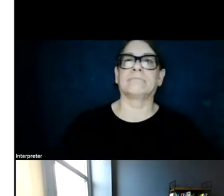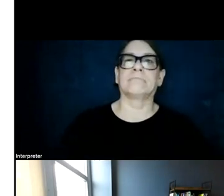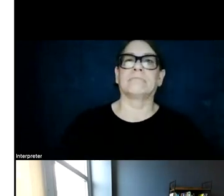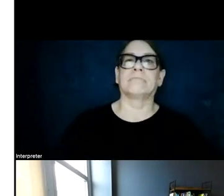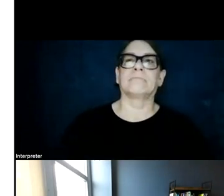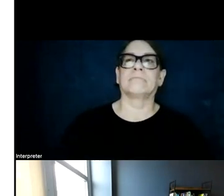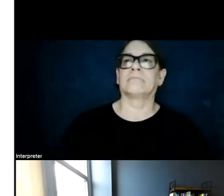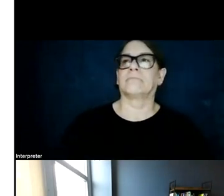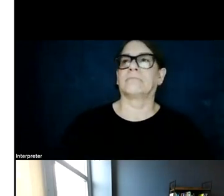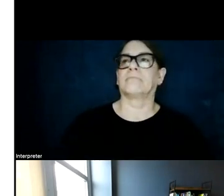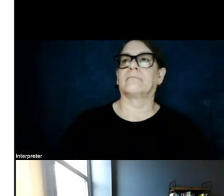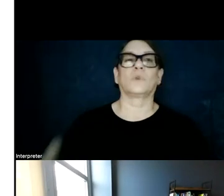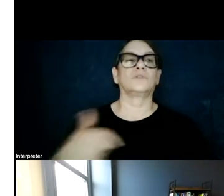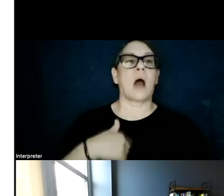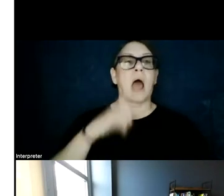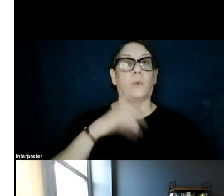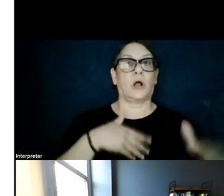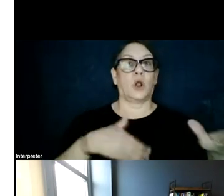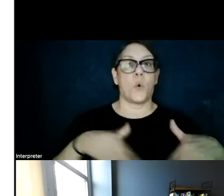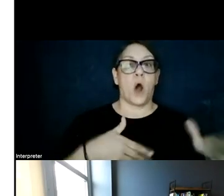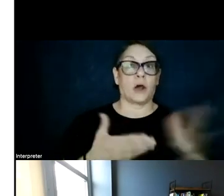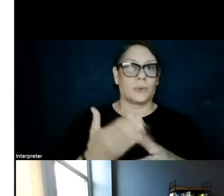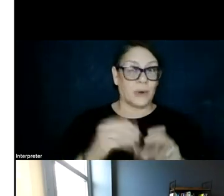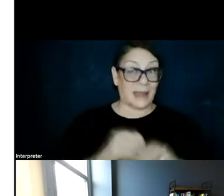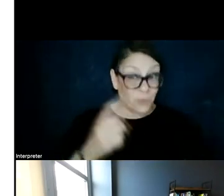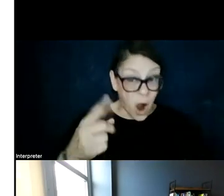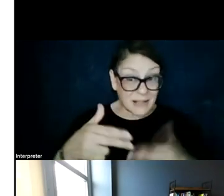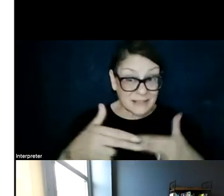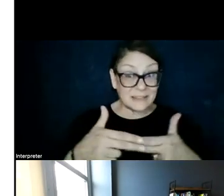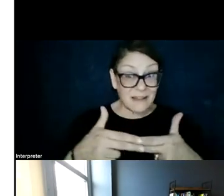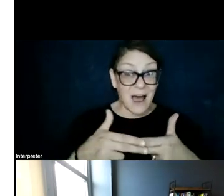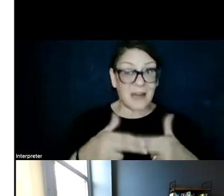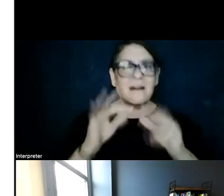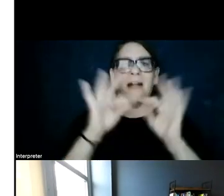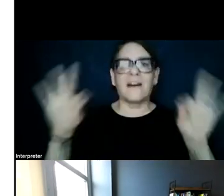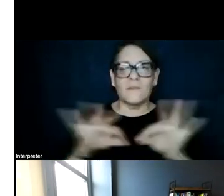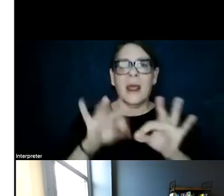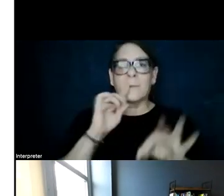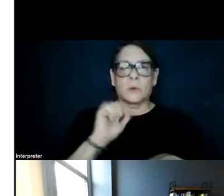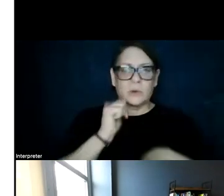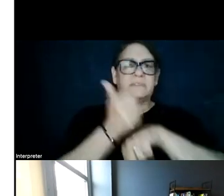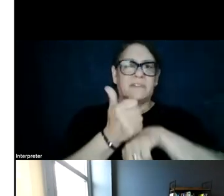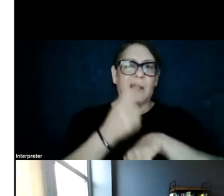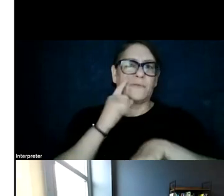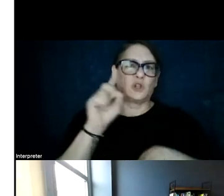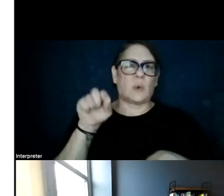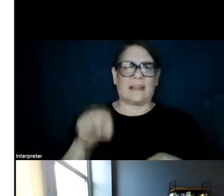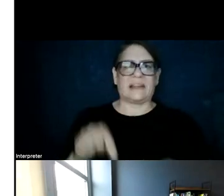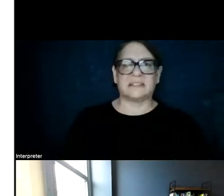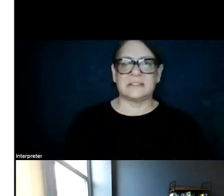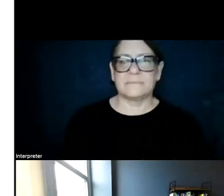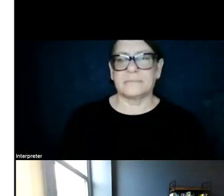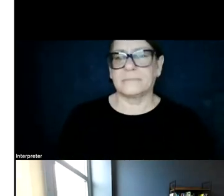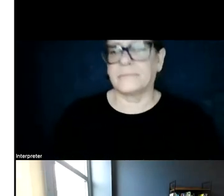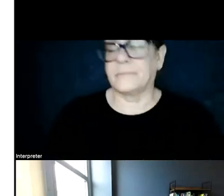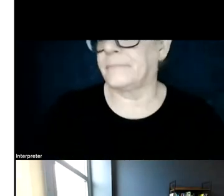So I'm going to walk you through, in one slide, the framework that we've developed for doing this. And